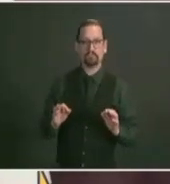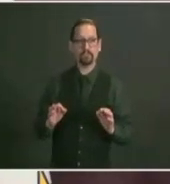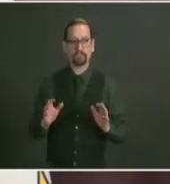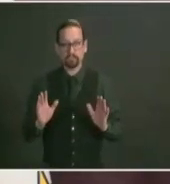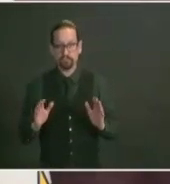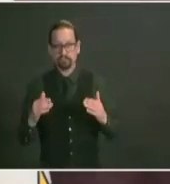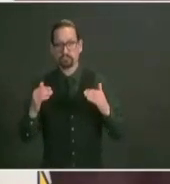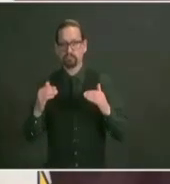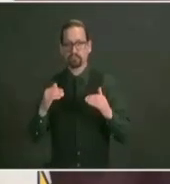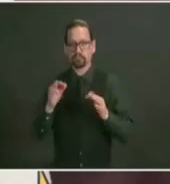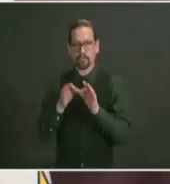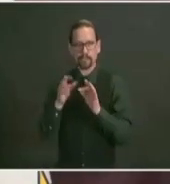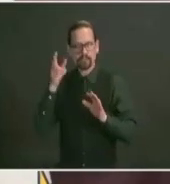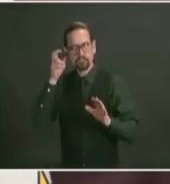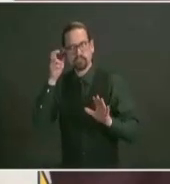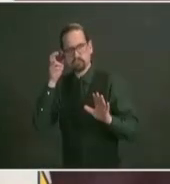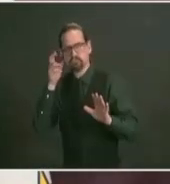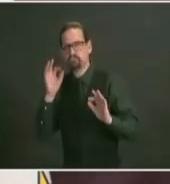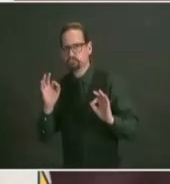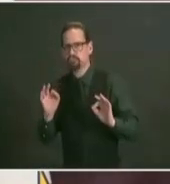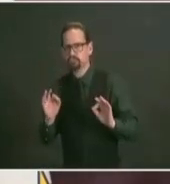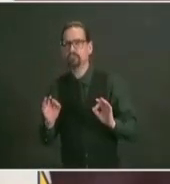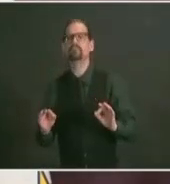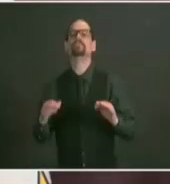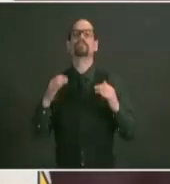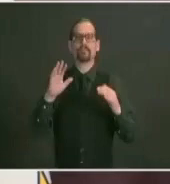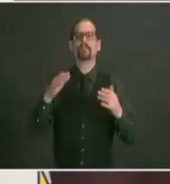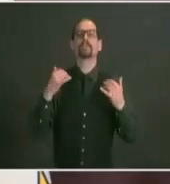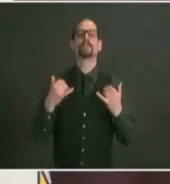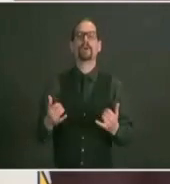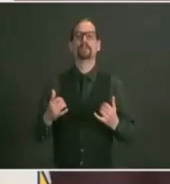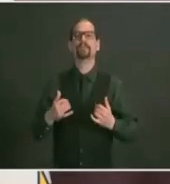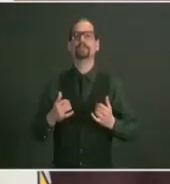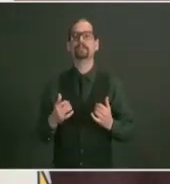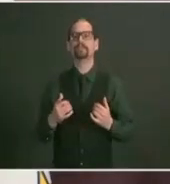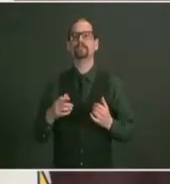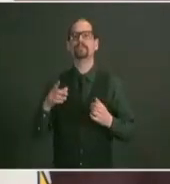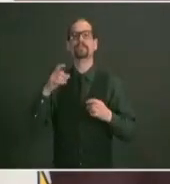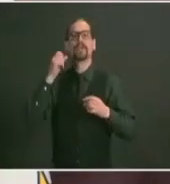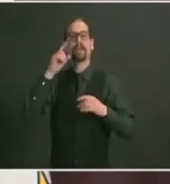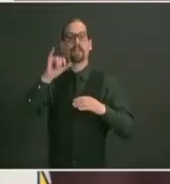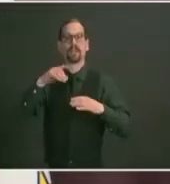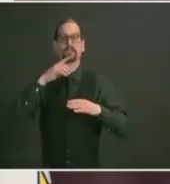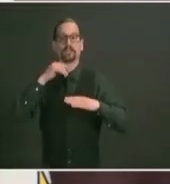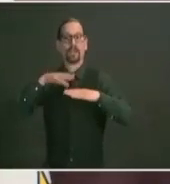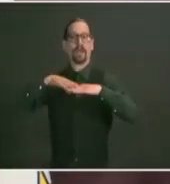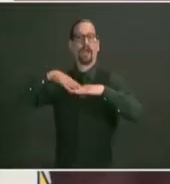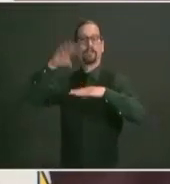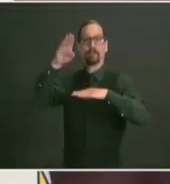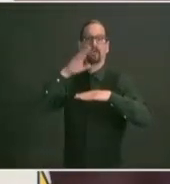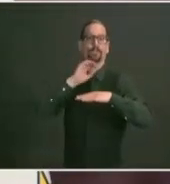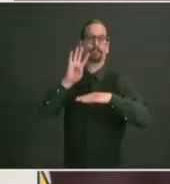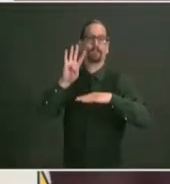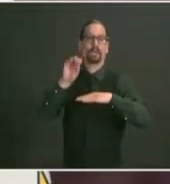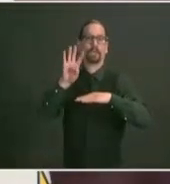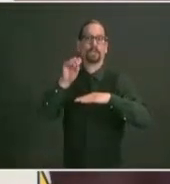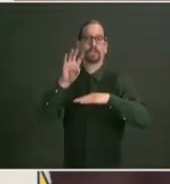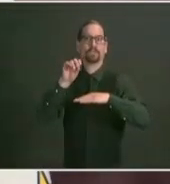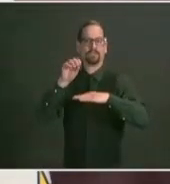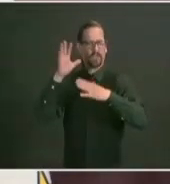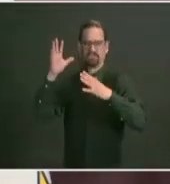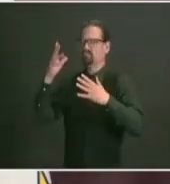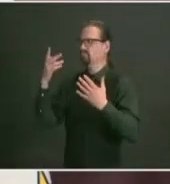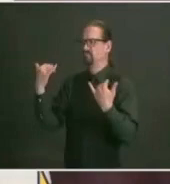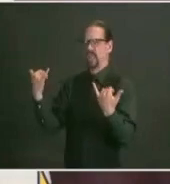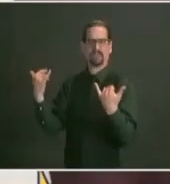vaccinated a large proportion of all those older than 40 years of age so stay tuned